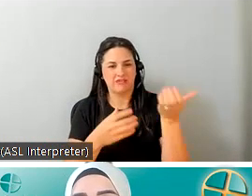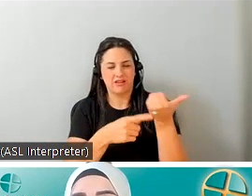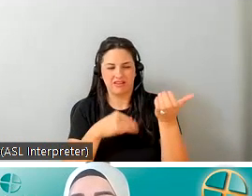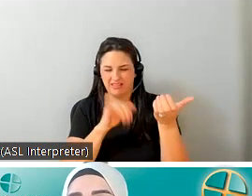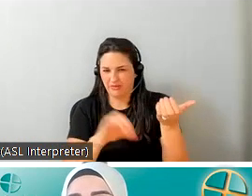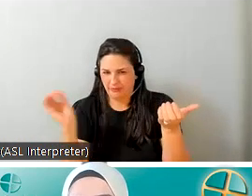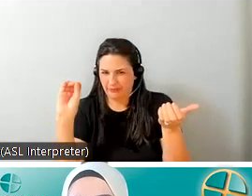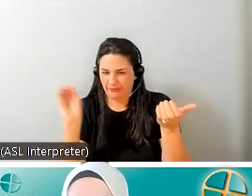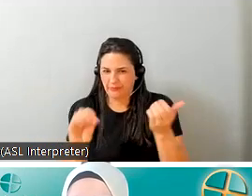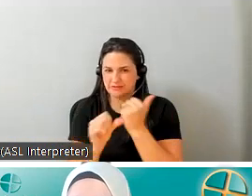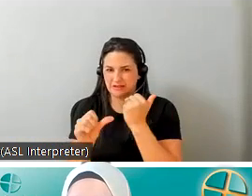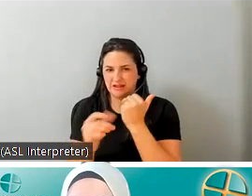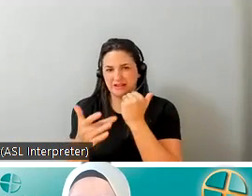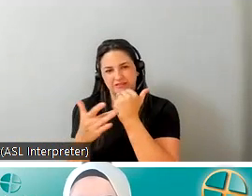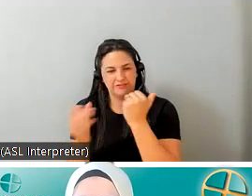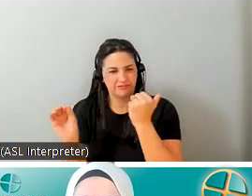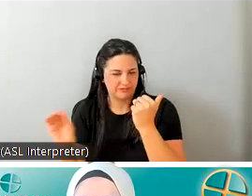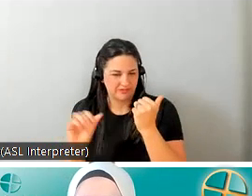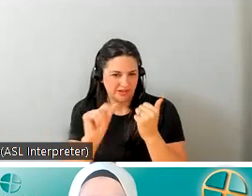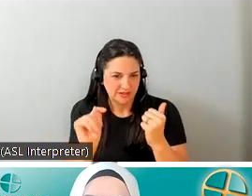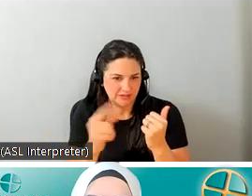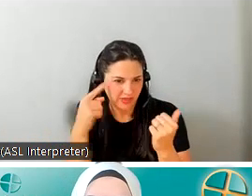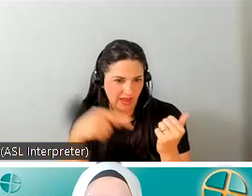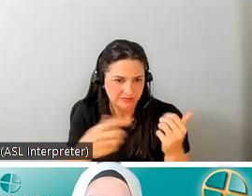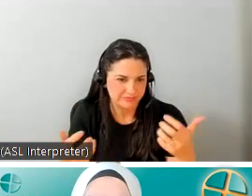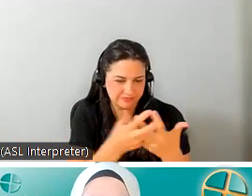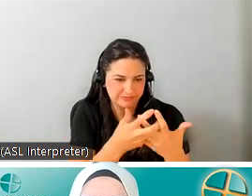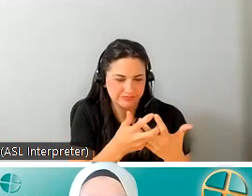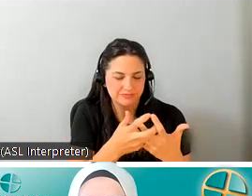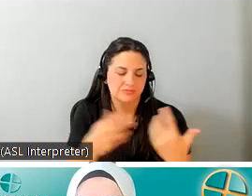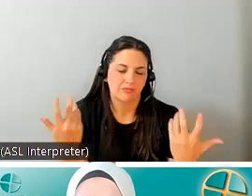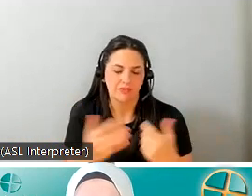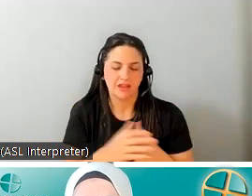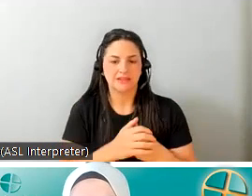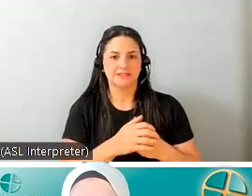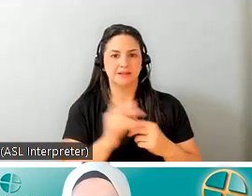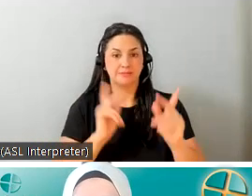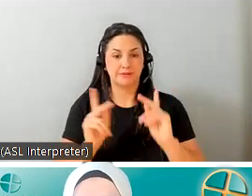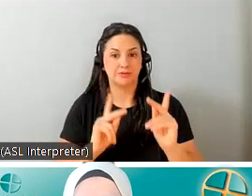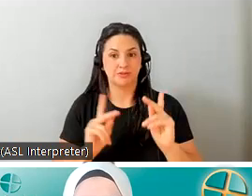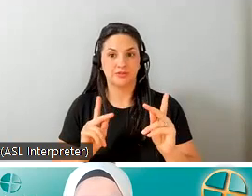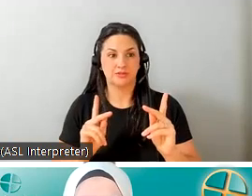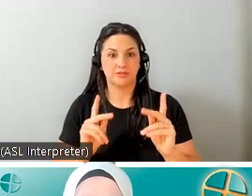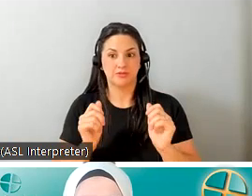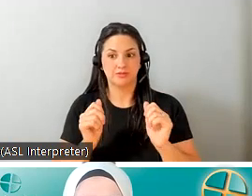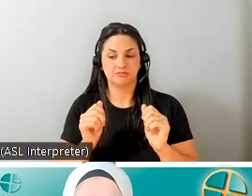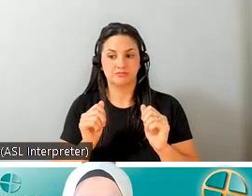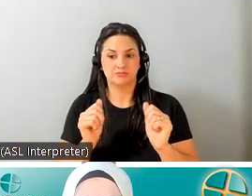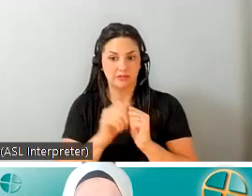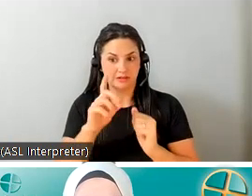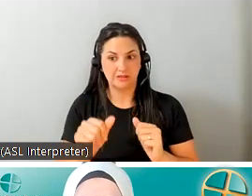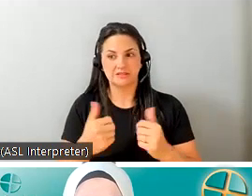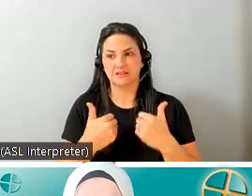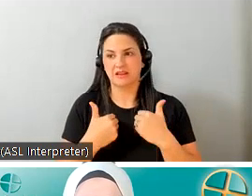there is used to just one type of disability and so as mentioned earlier individuals have um a few